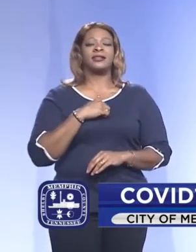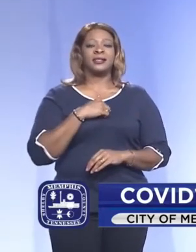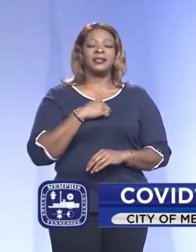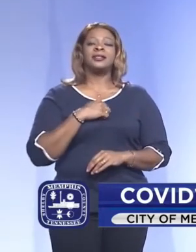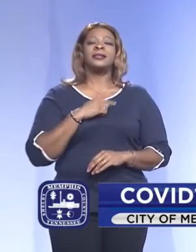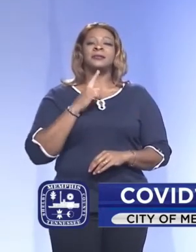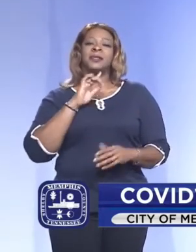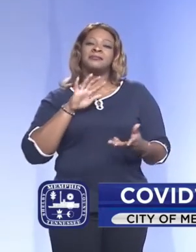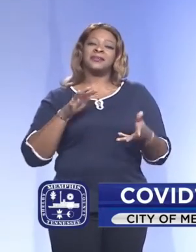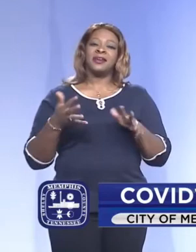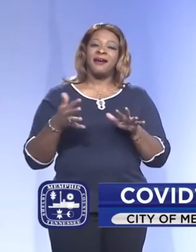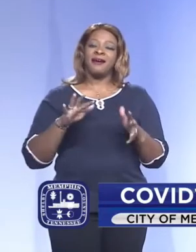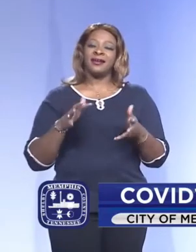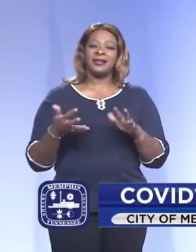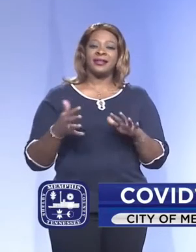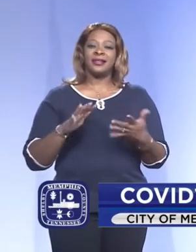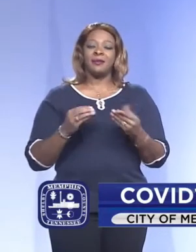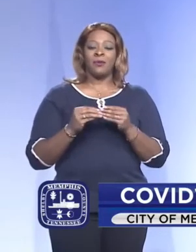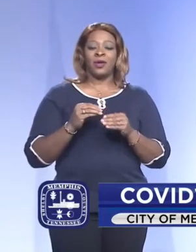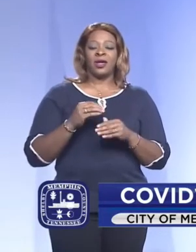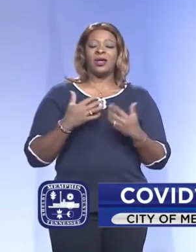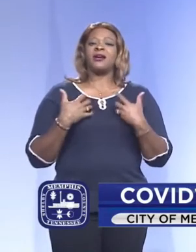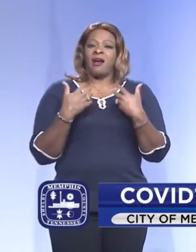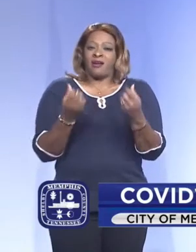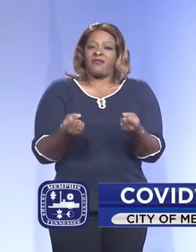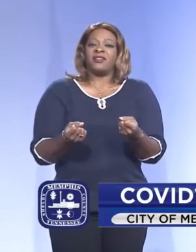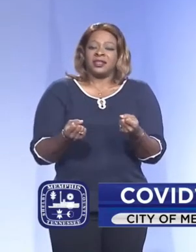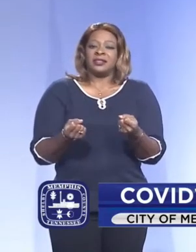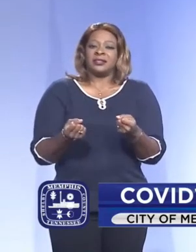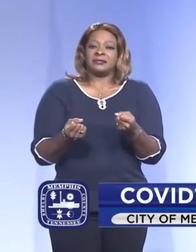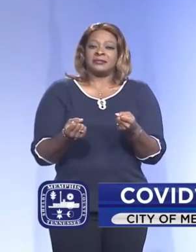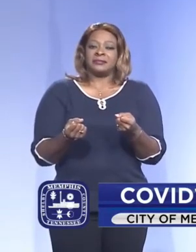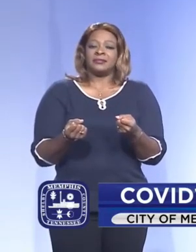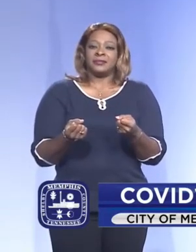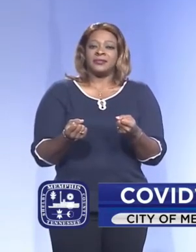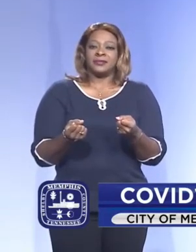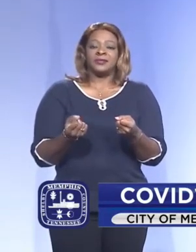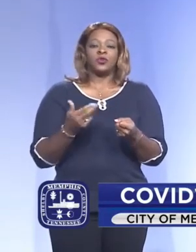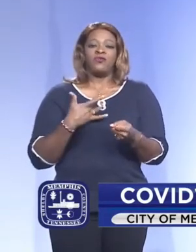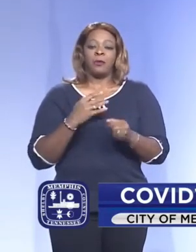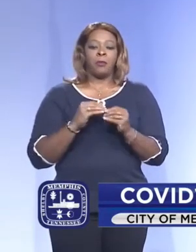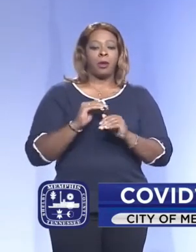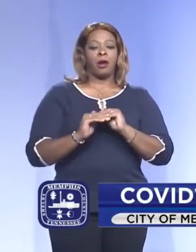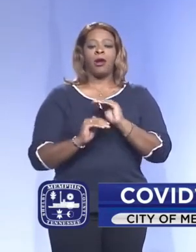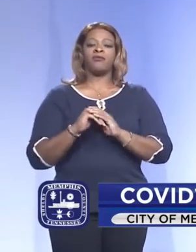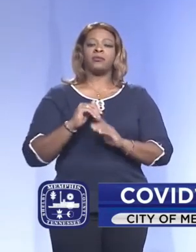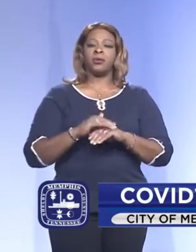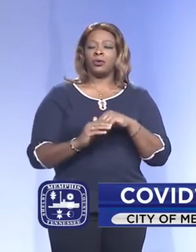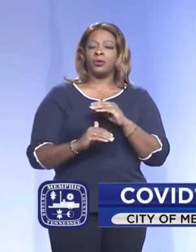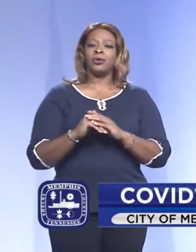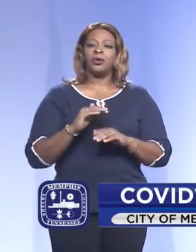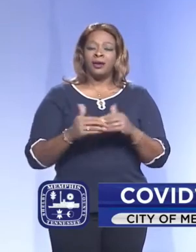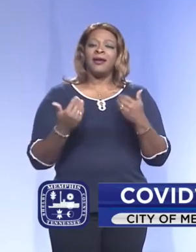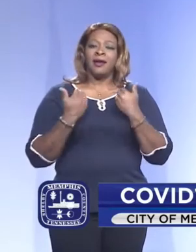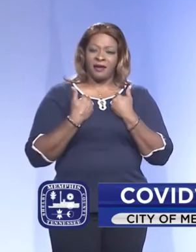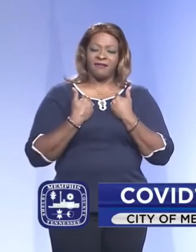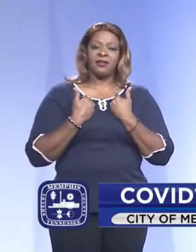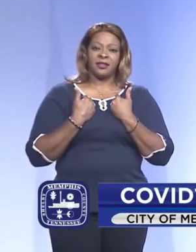somewhat confident and comfortable with having